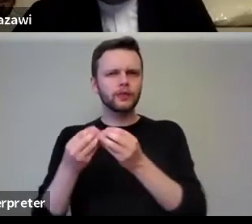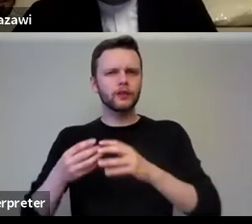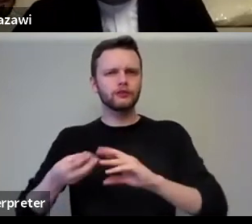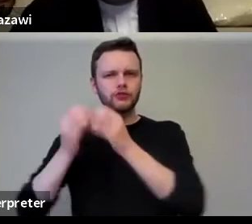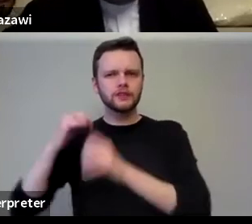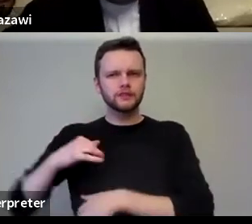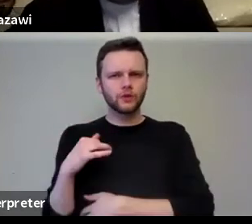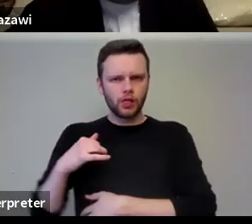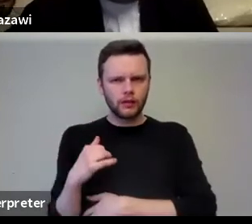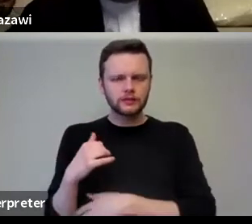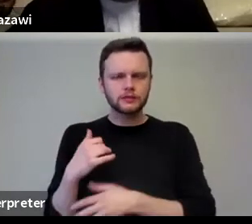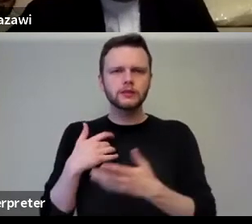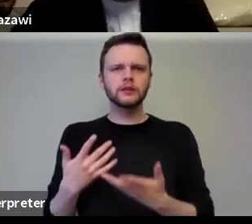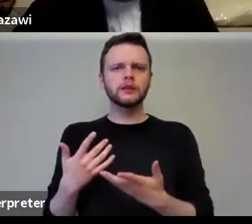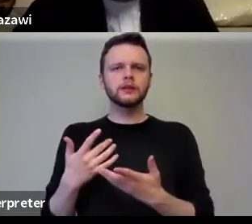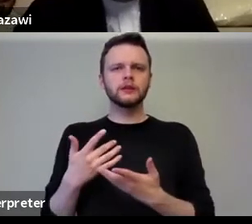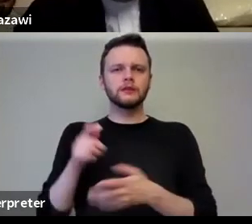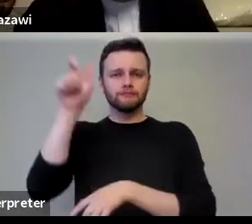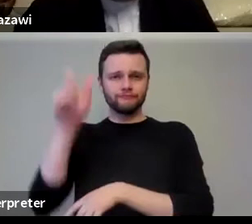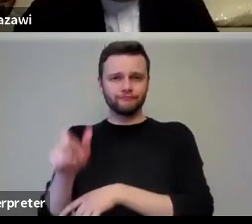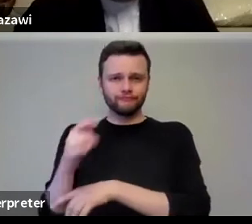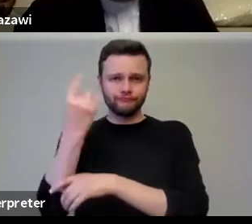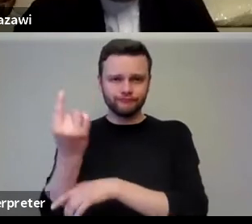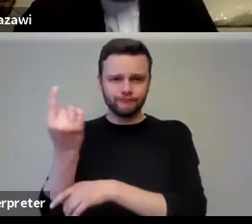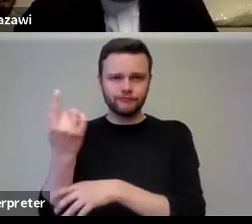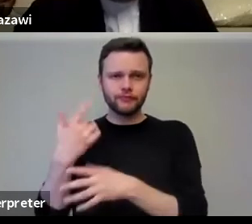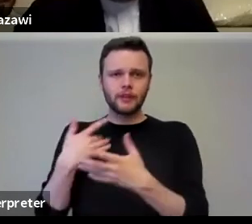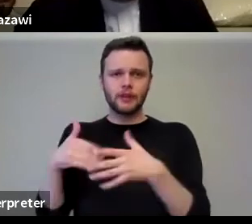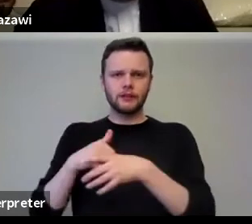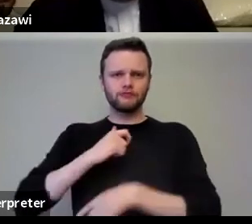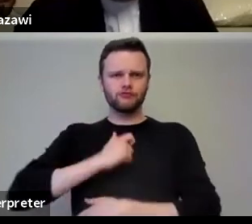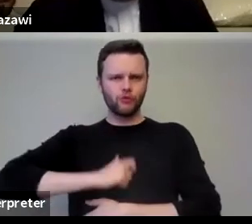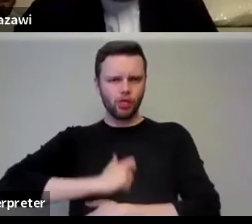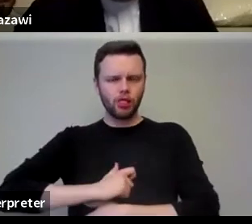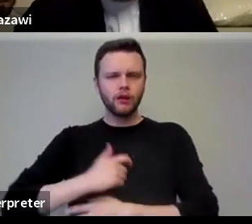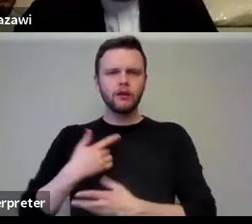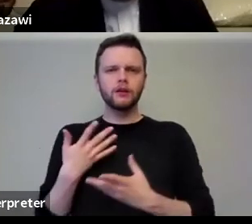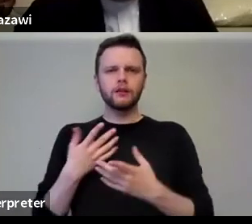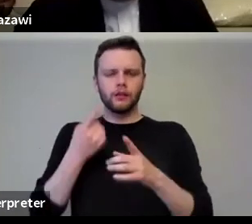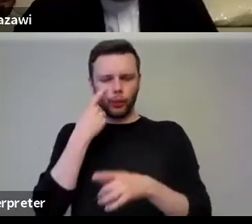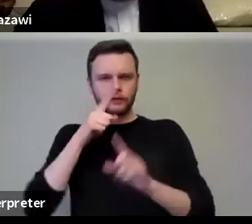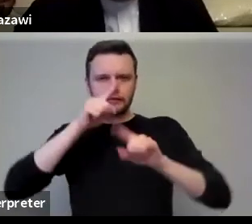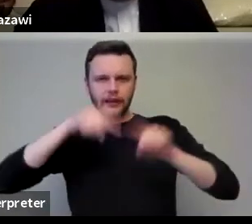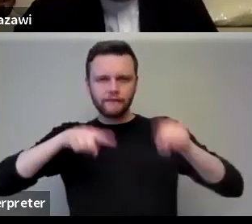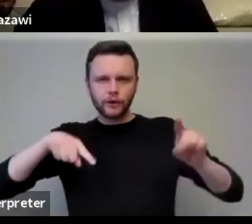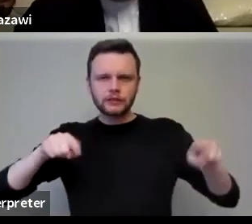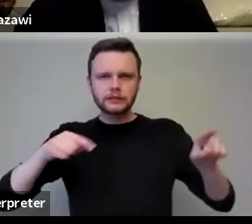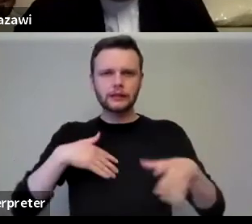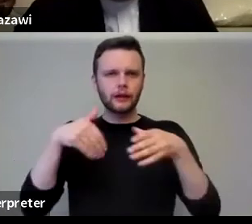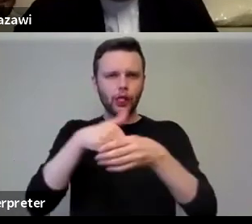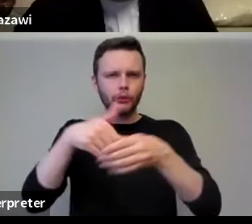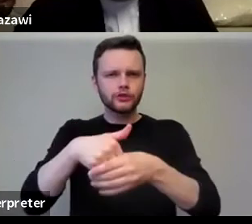Beata Skobodinska is in a role looking at diversity and inclusion